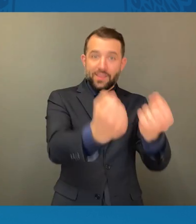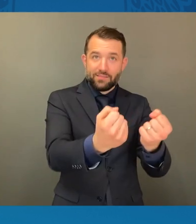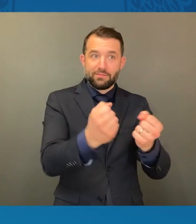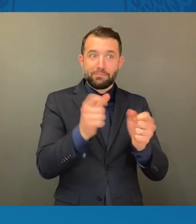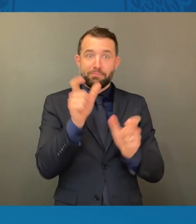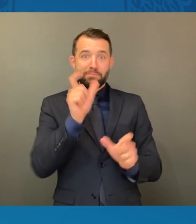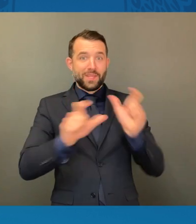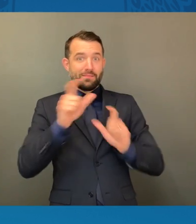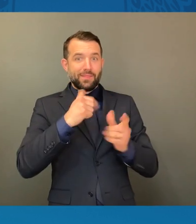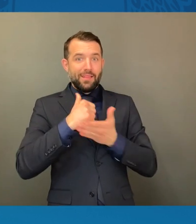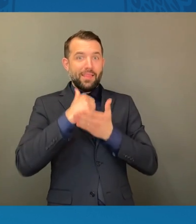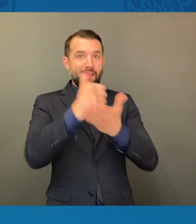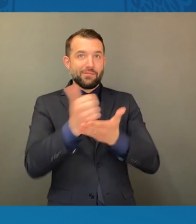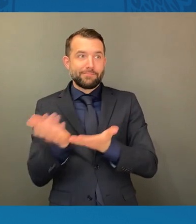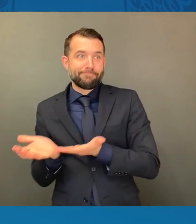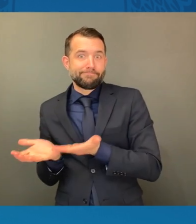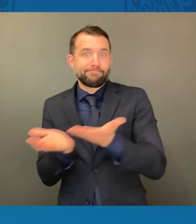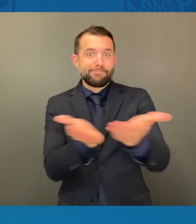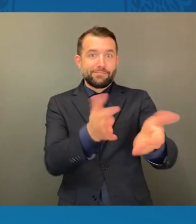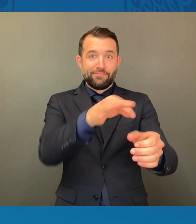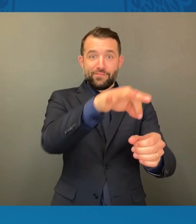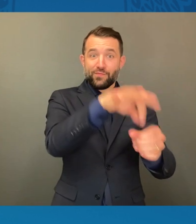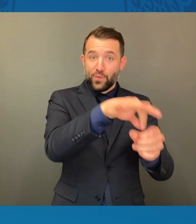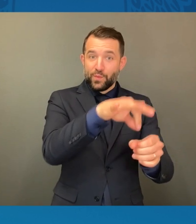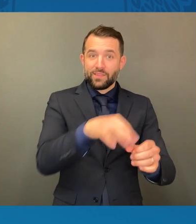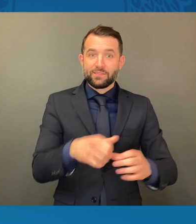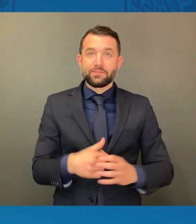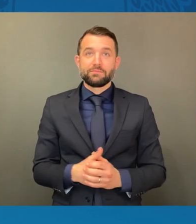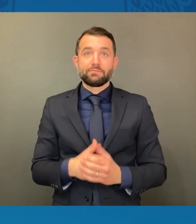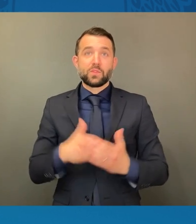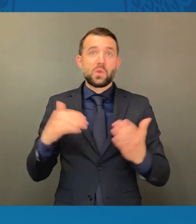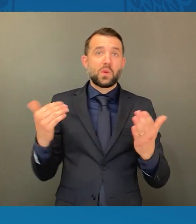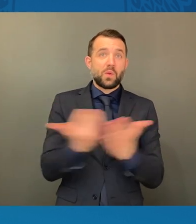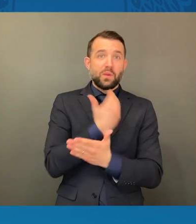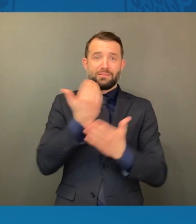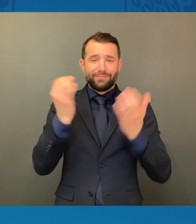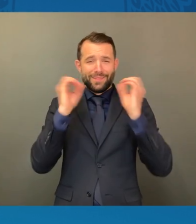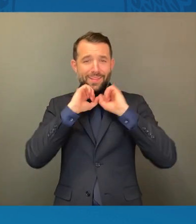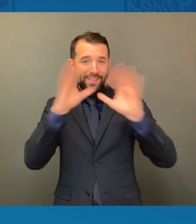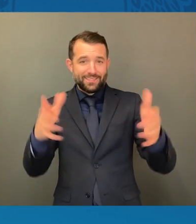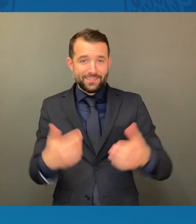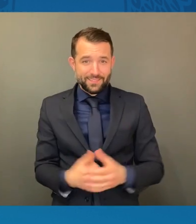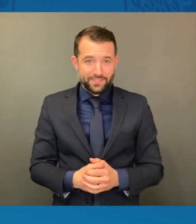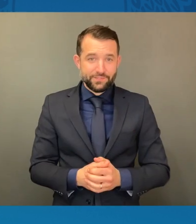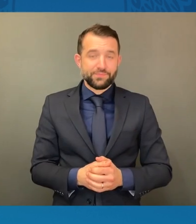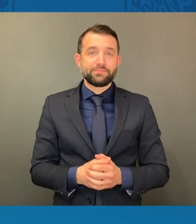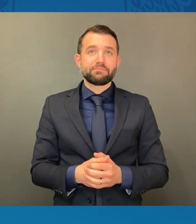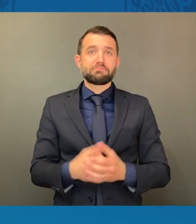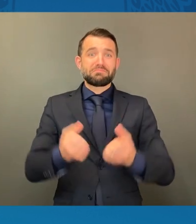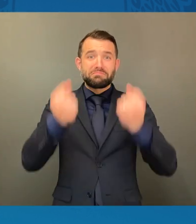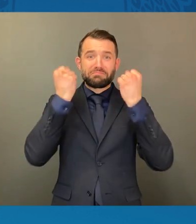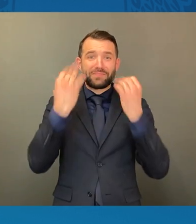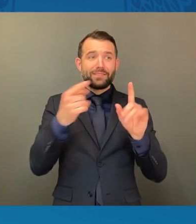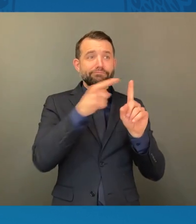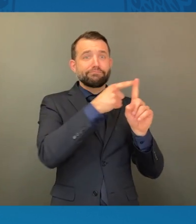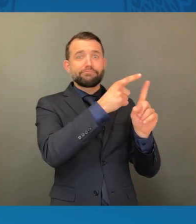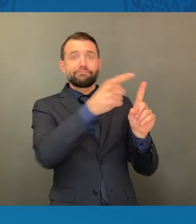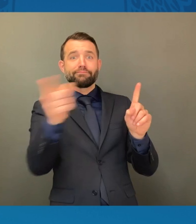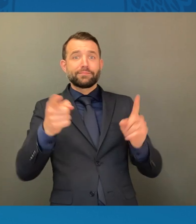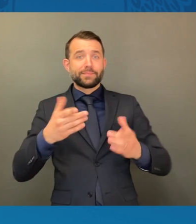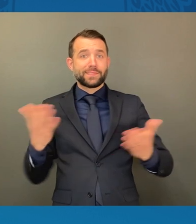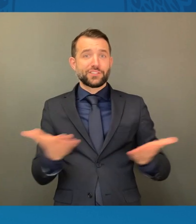And none of this is new, especially to so many of you who have been in this fight for so long.